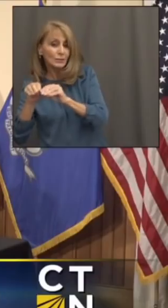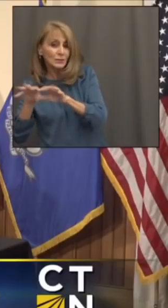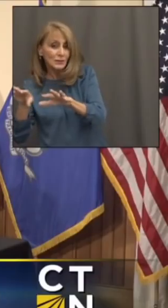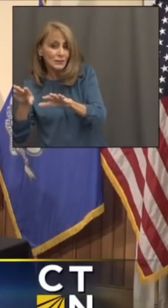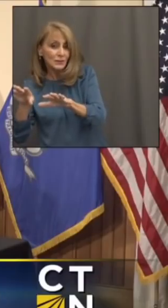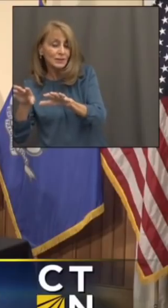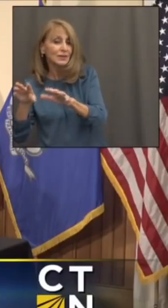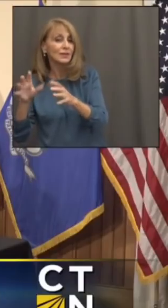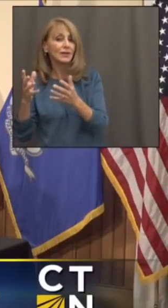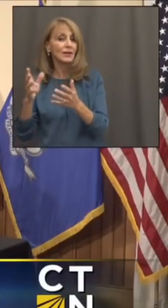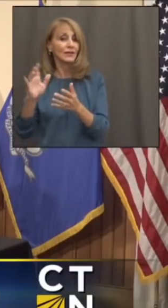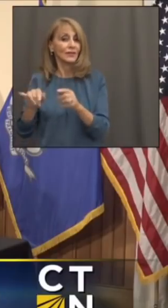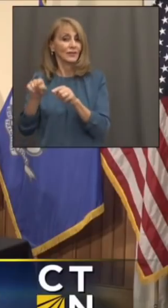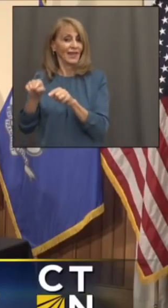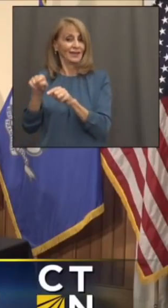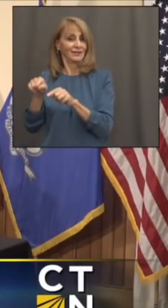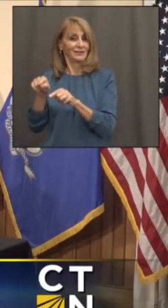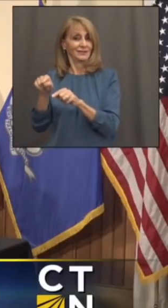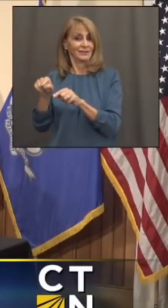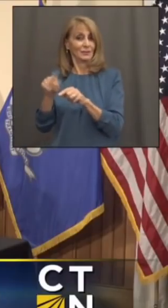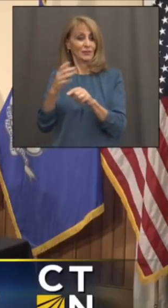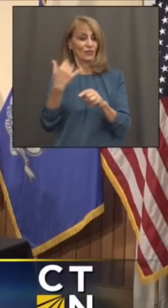What does this say about the spread of variants?